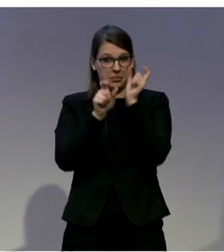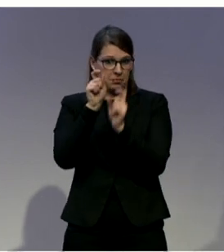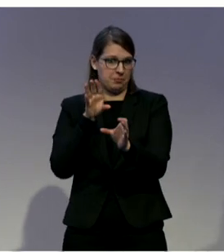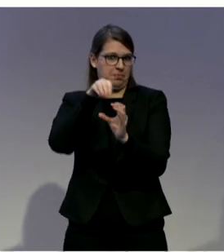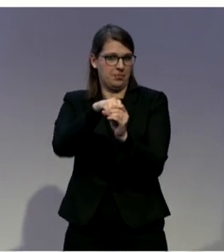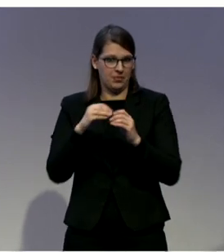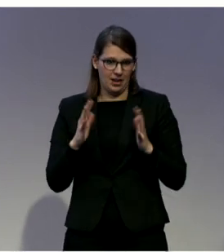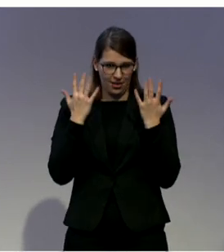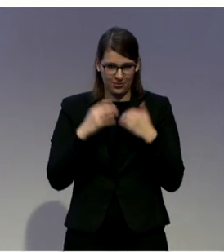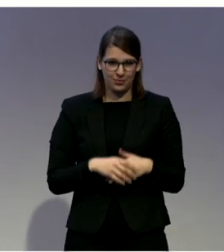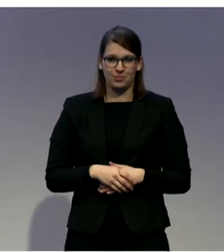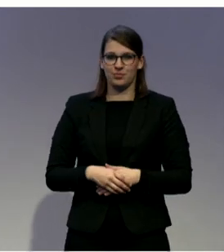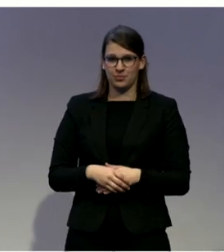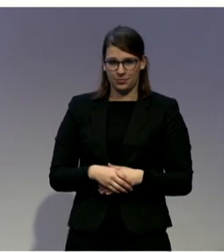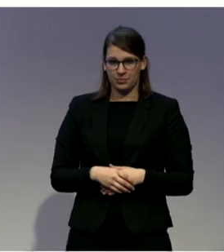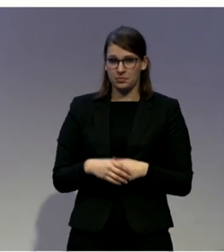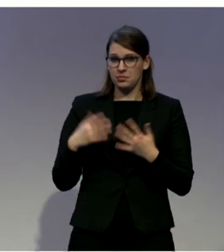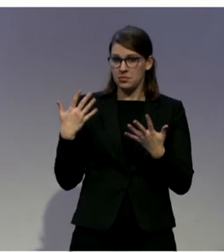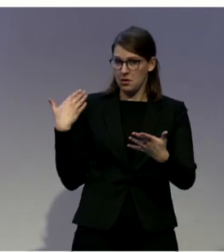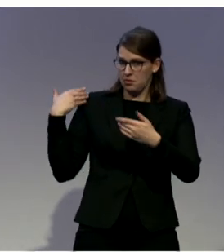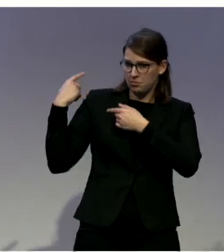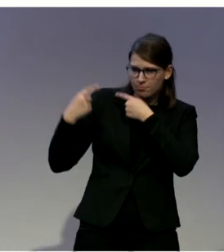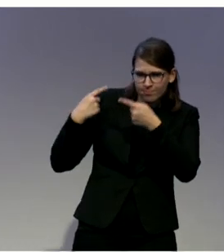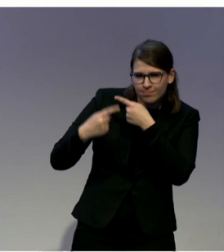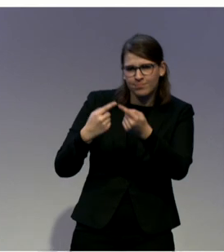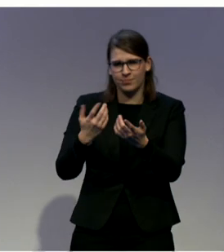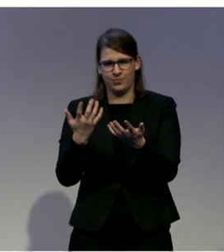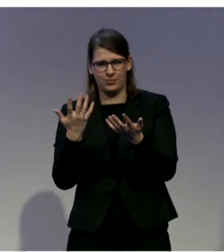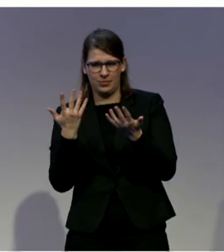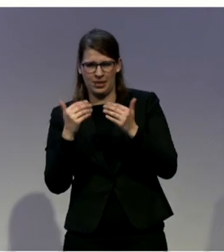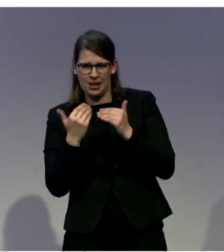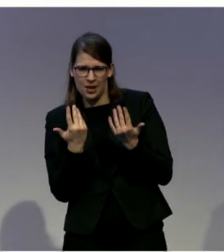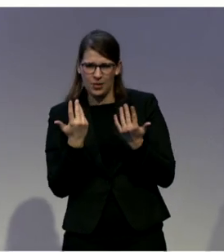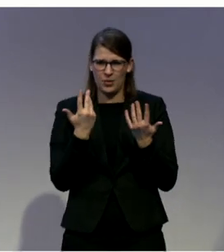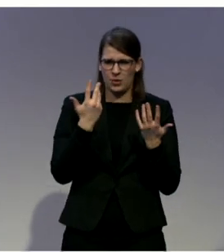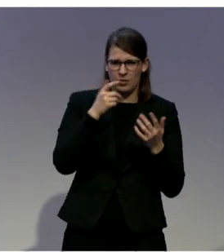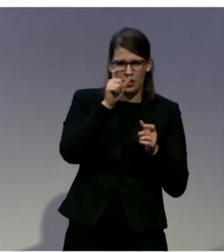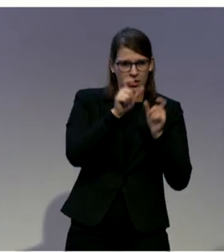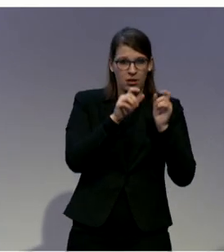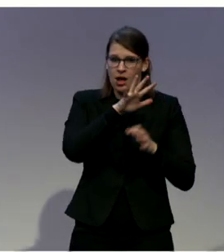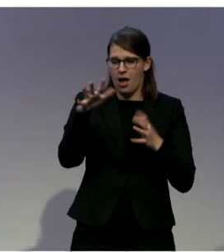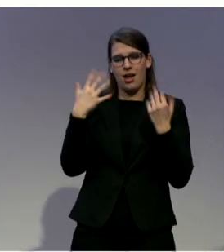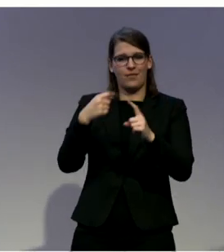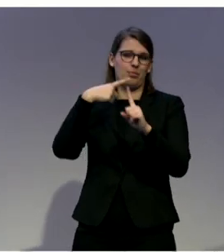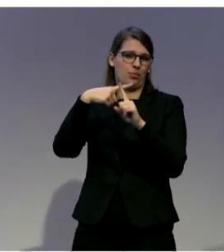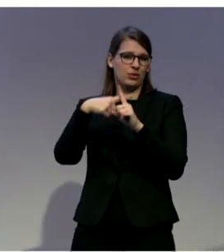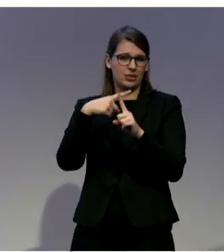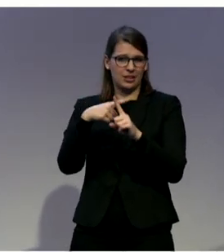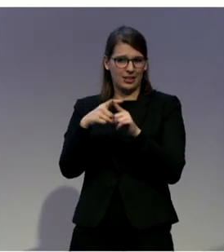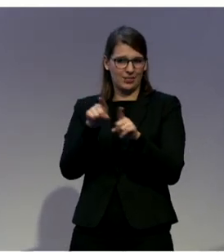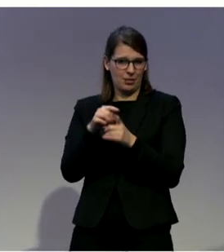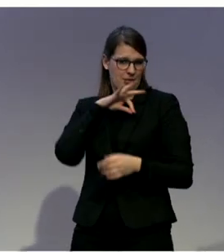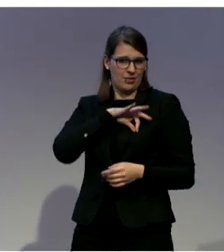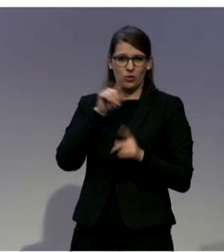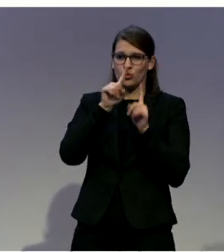you that during this process, nobody was left behind. In our supported housing in the